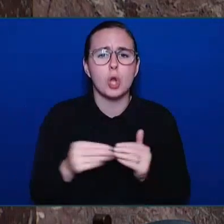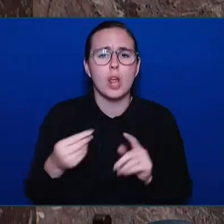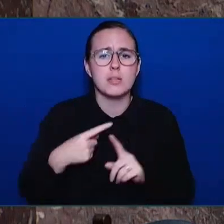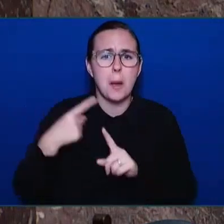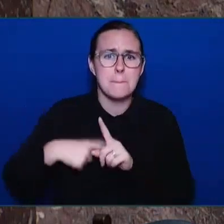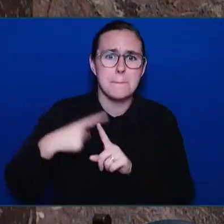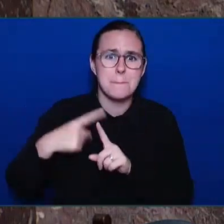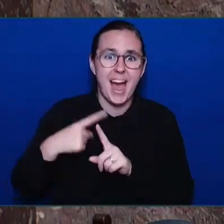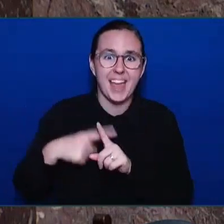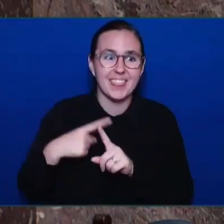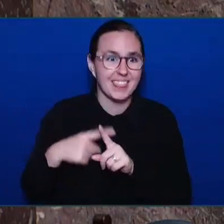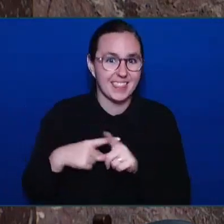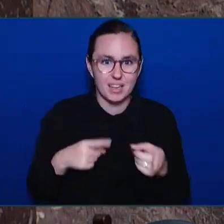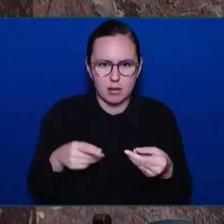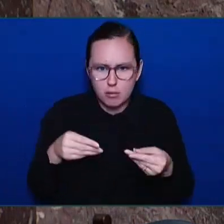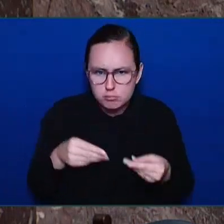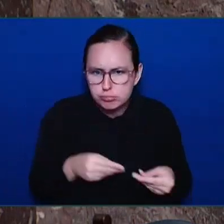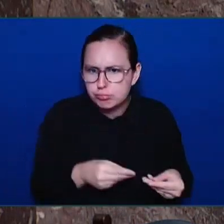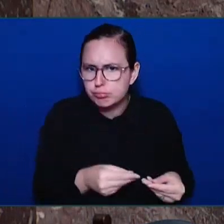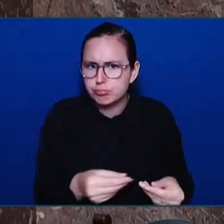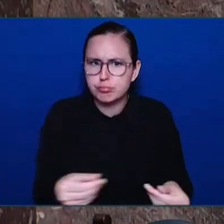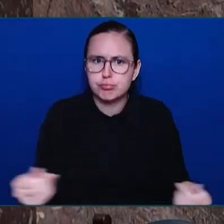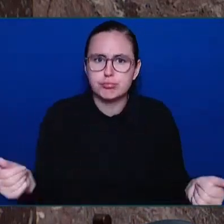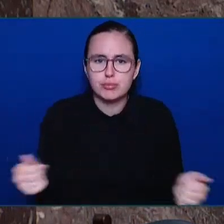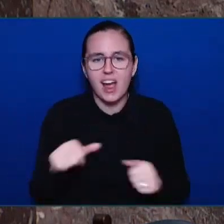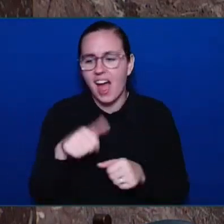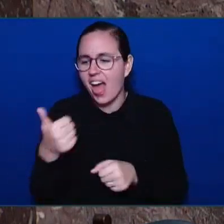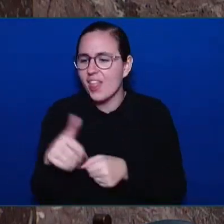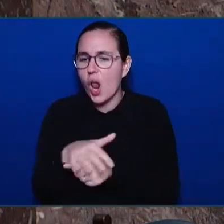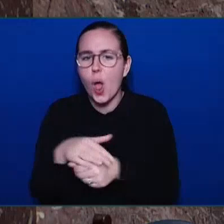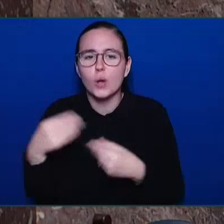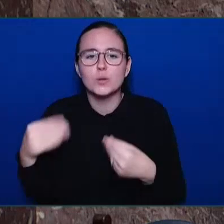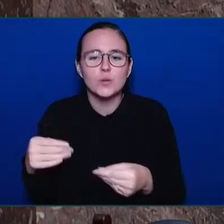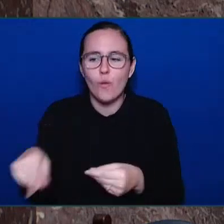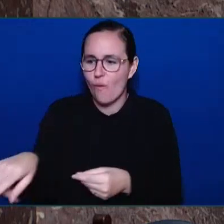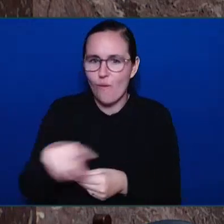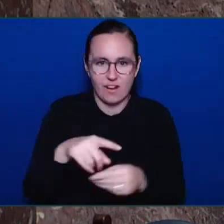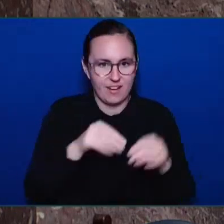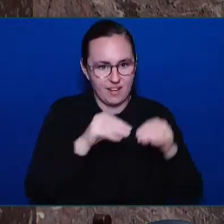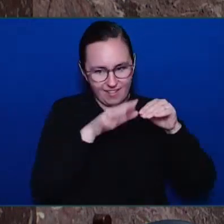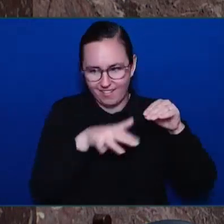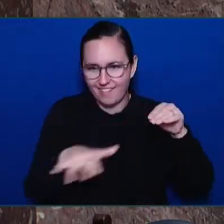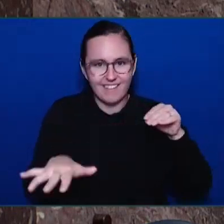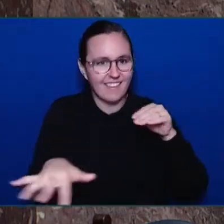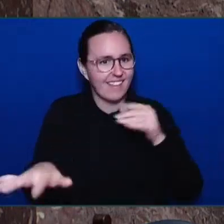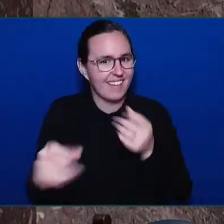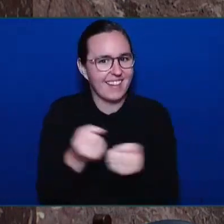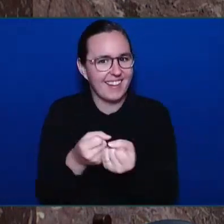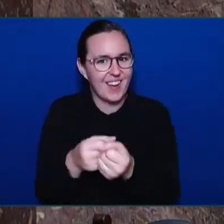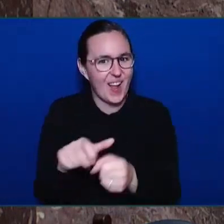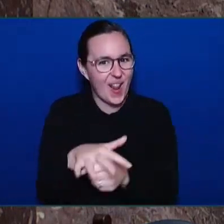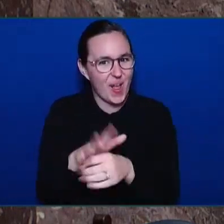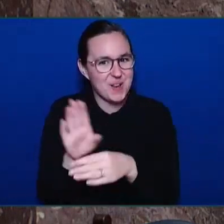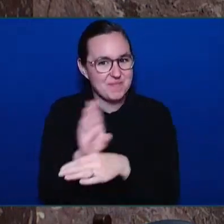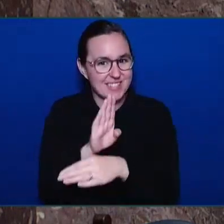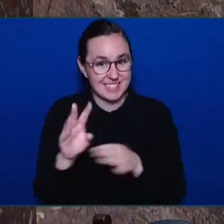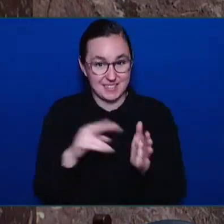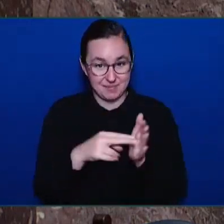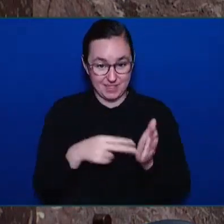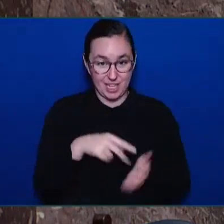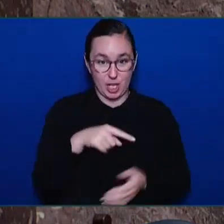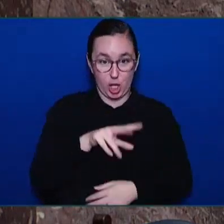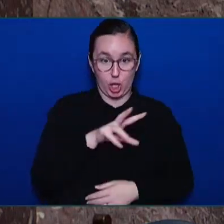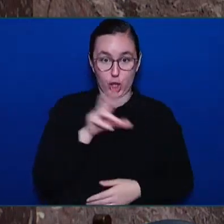their operations running. But not only is that crew of 30 not working, it impacts all of those suppliers and their